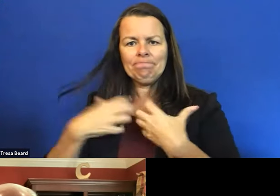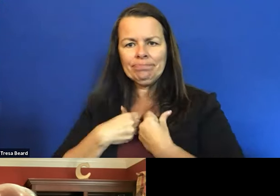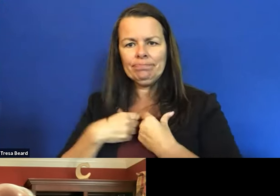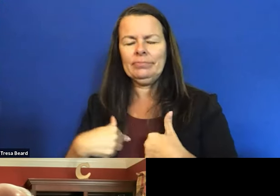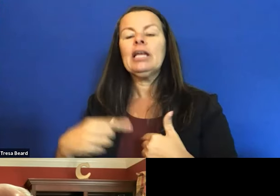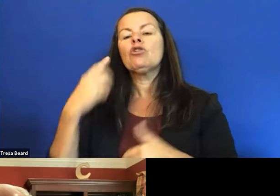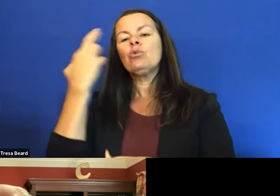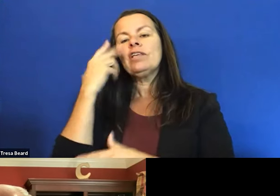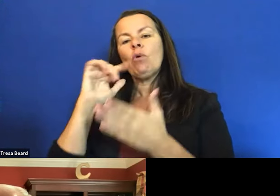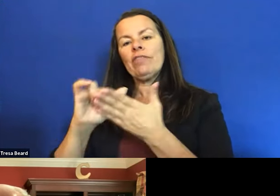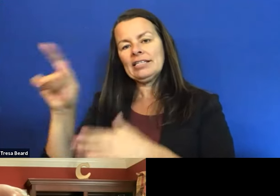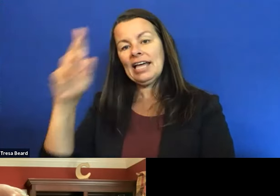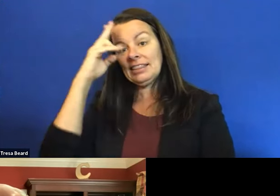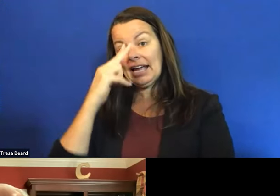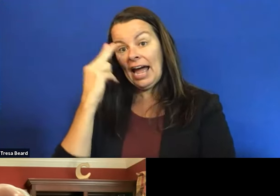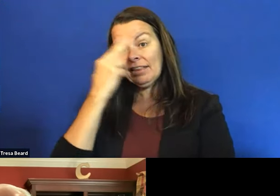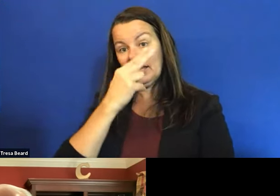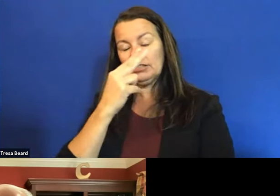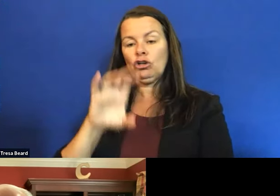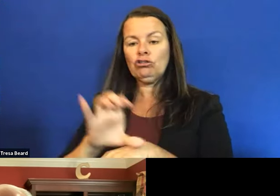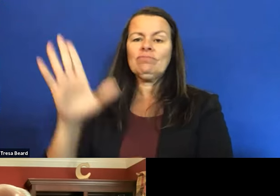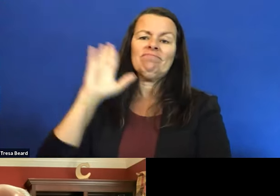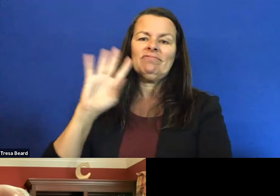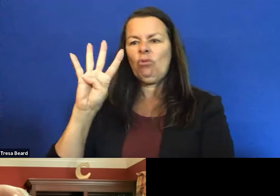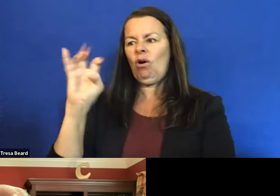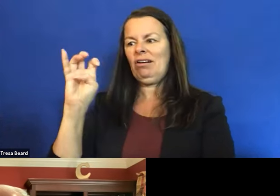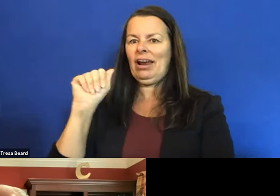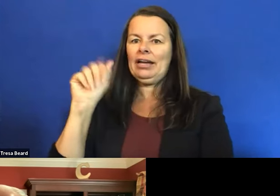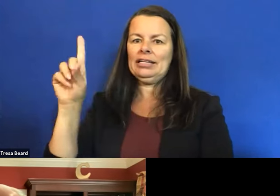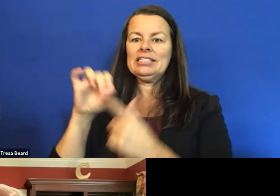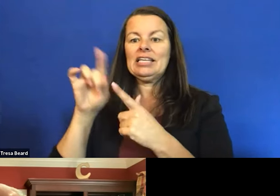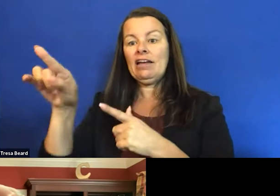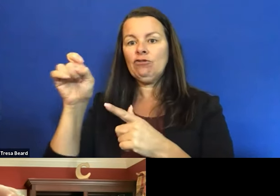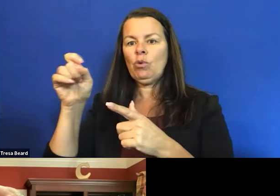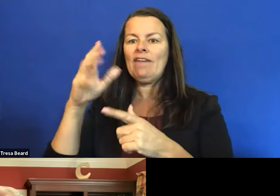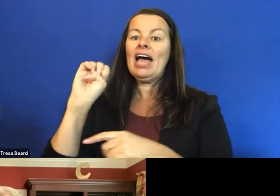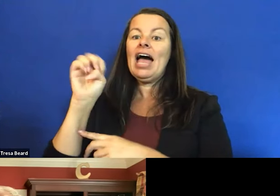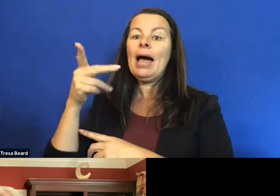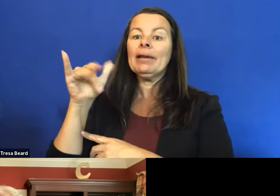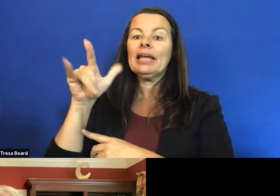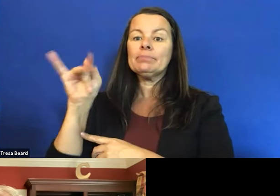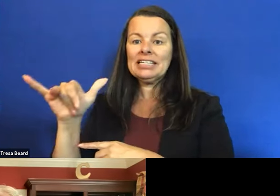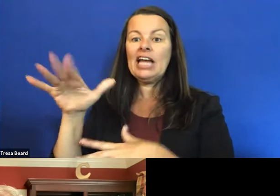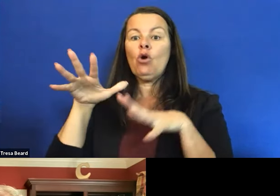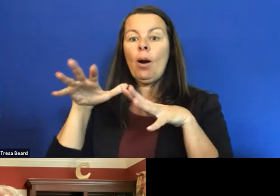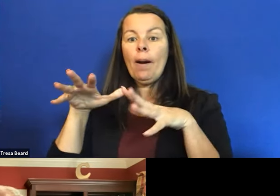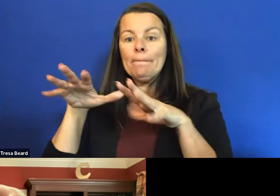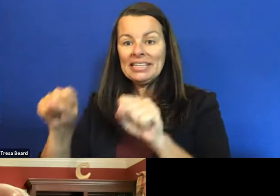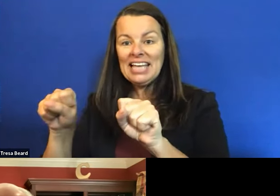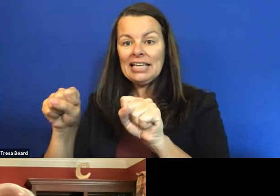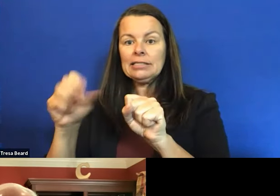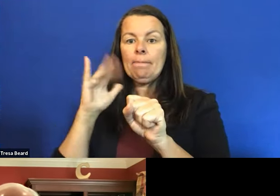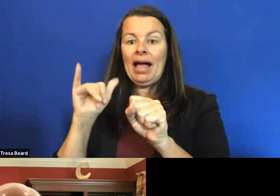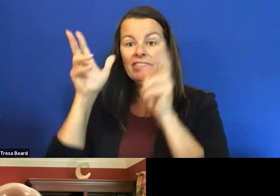church in 400 AD said that if you have epilepsy or possessed by the devil, you can't be a priest.